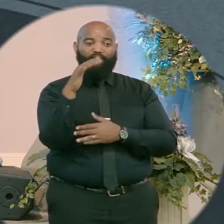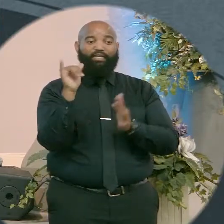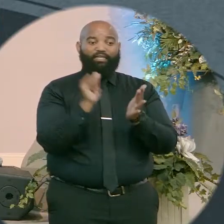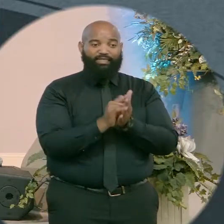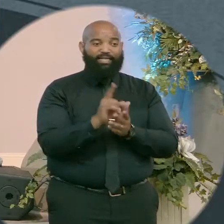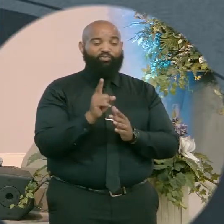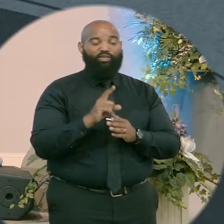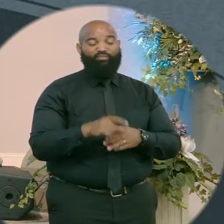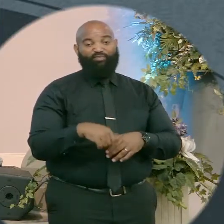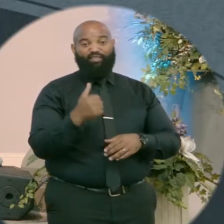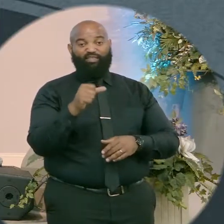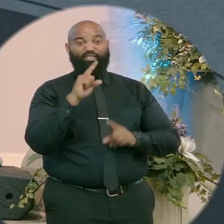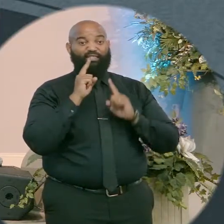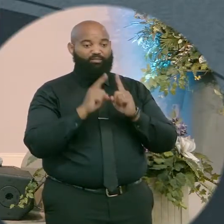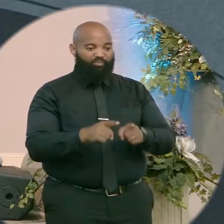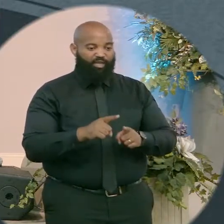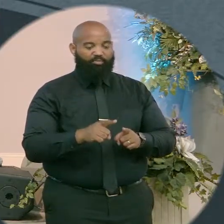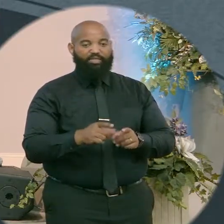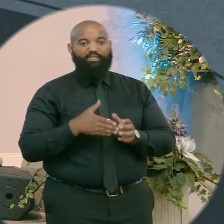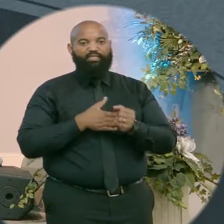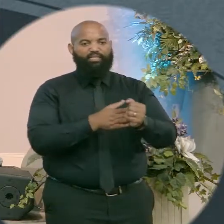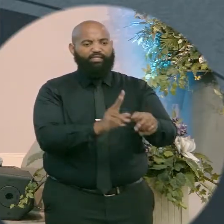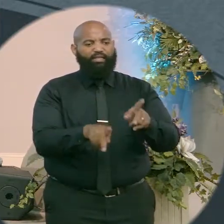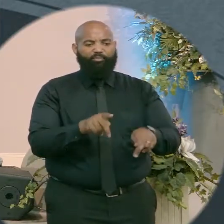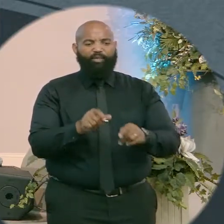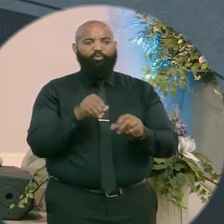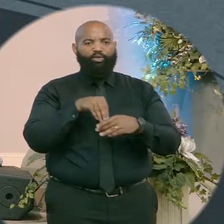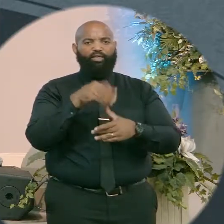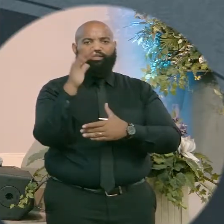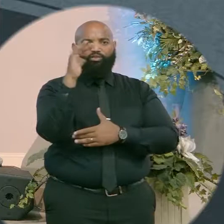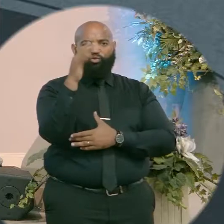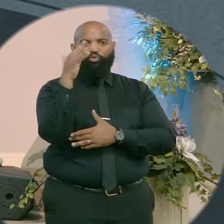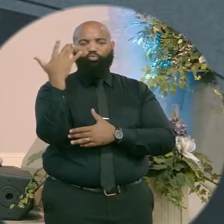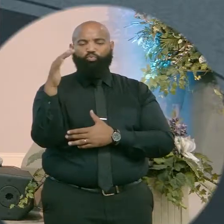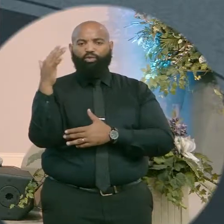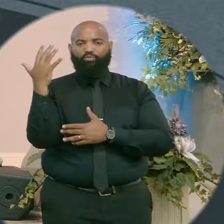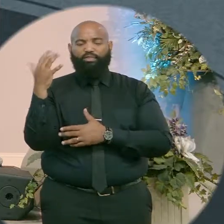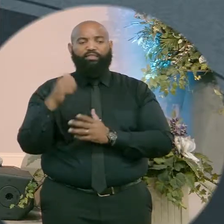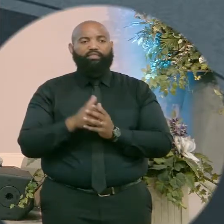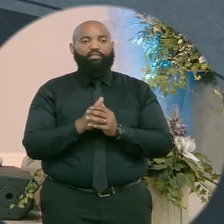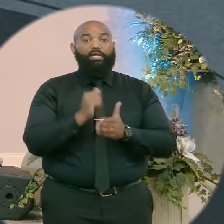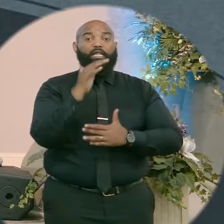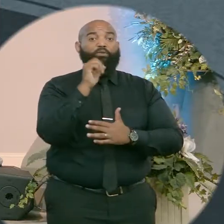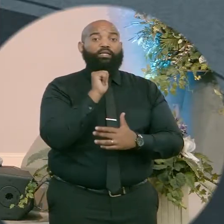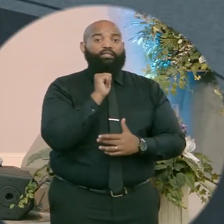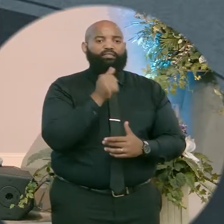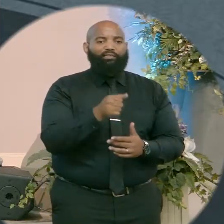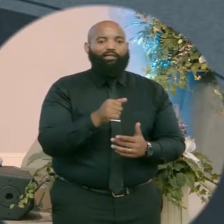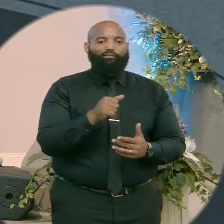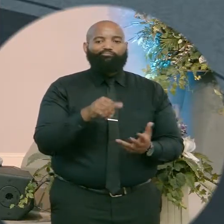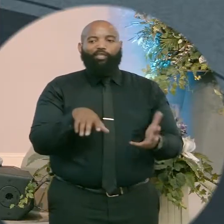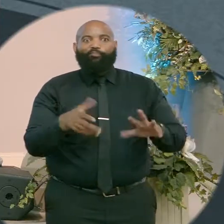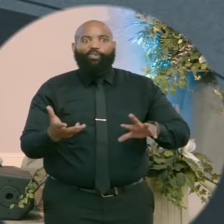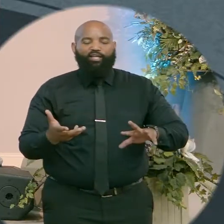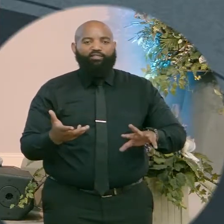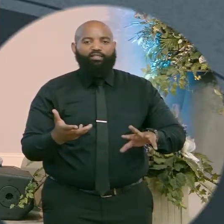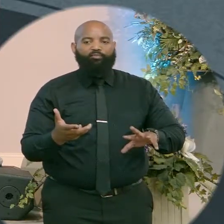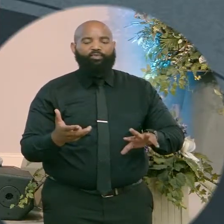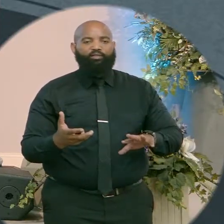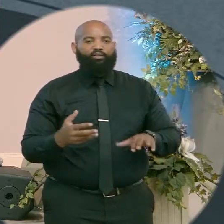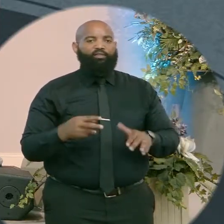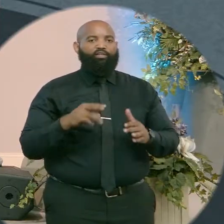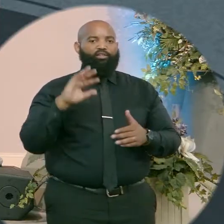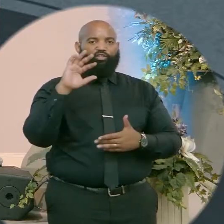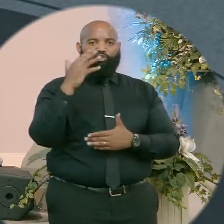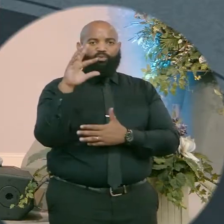them. That's where he led them by clouds and why? He led them by fire. The wilderness wasn't an accident. Has